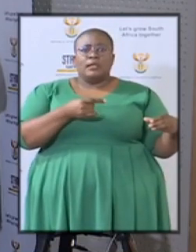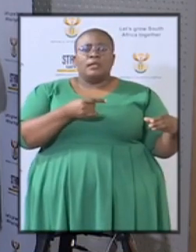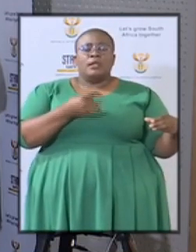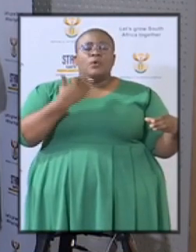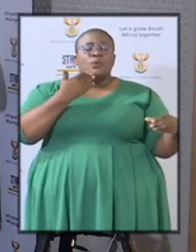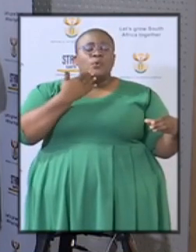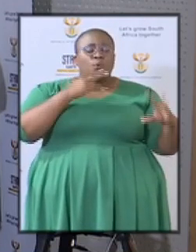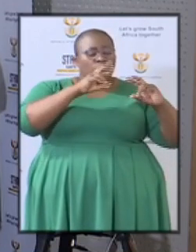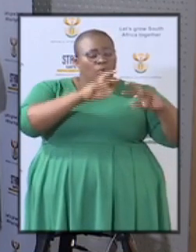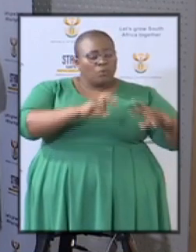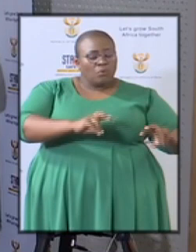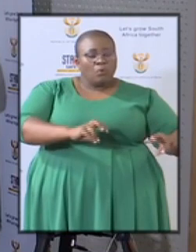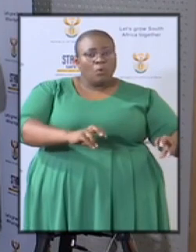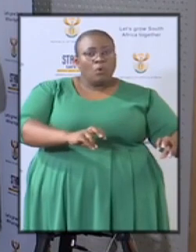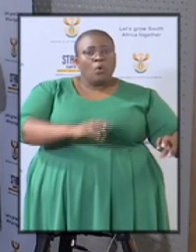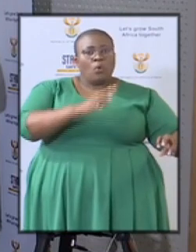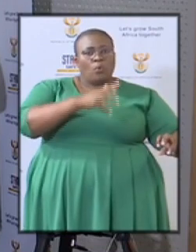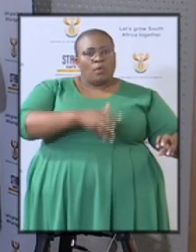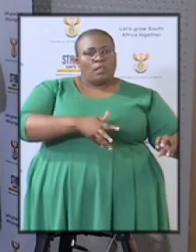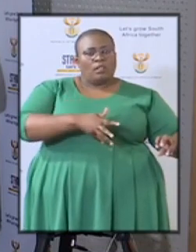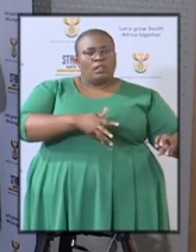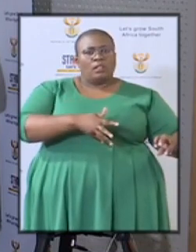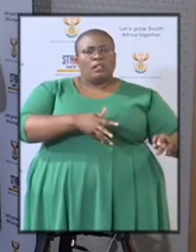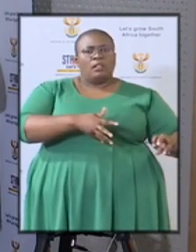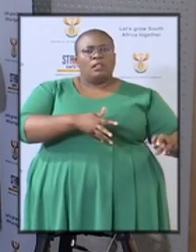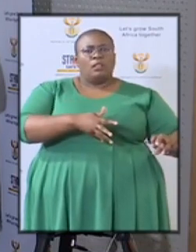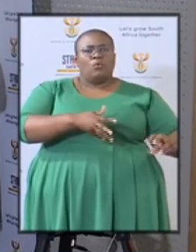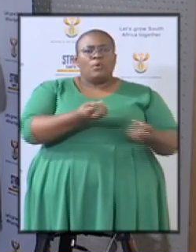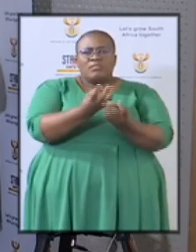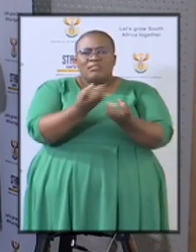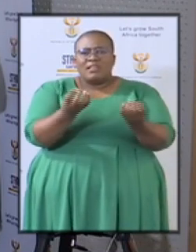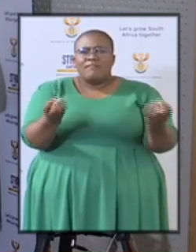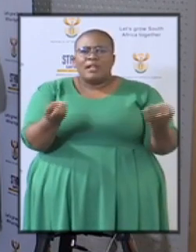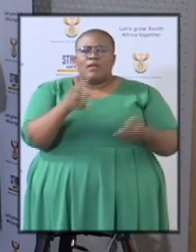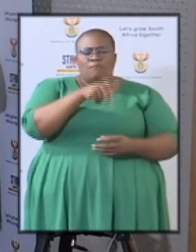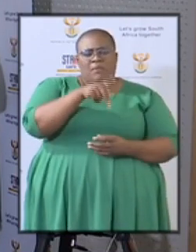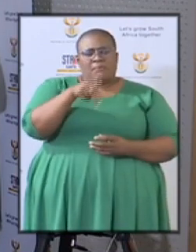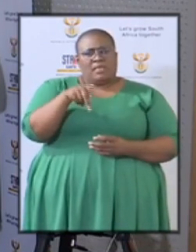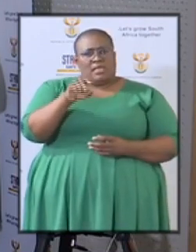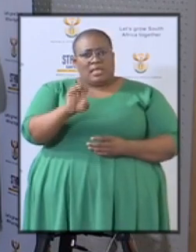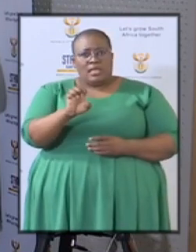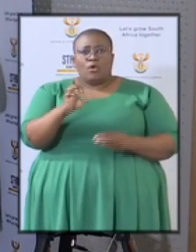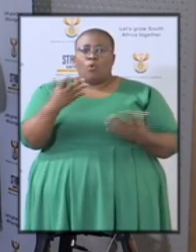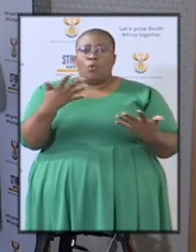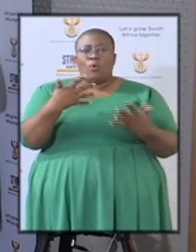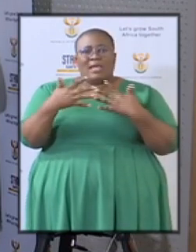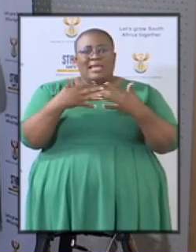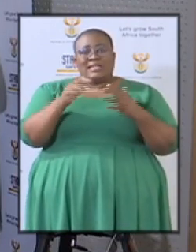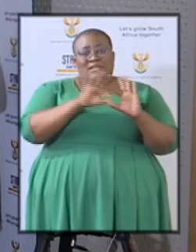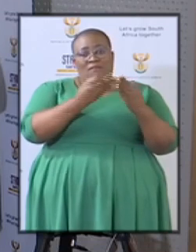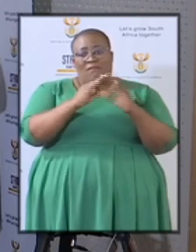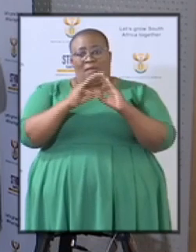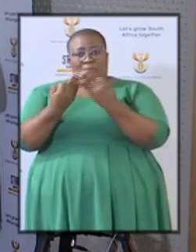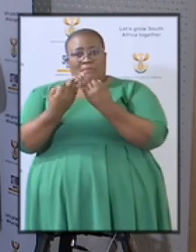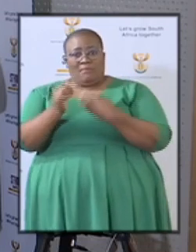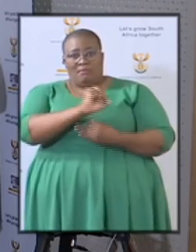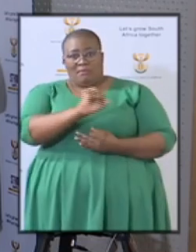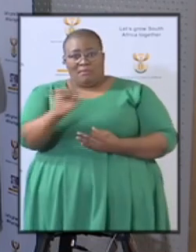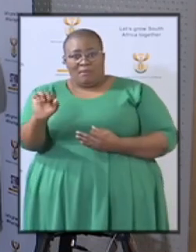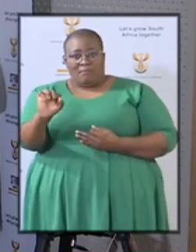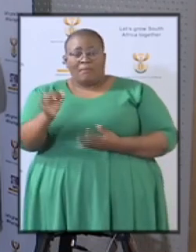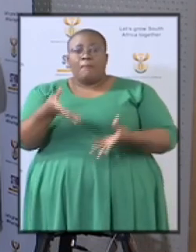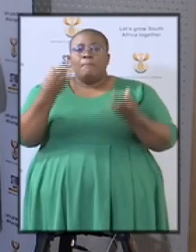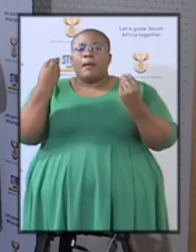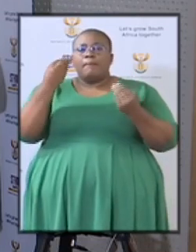alleged corruption with the provision of PPEs, or any of their family members receive government contracts